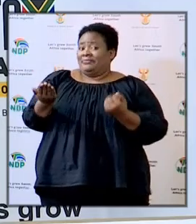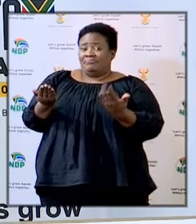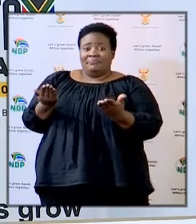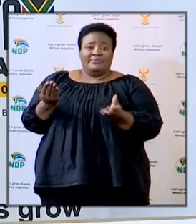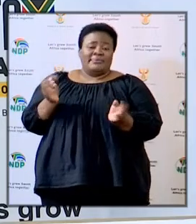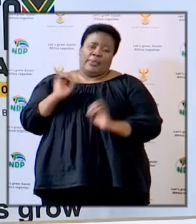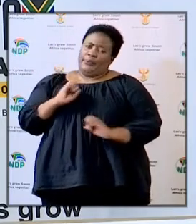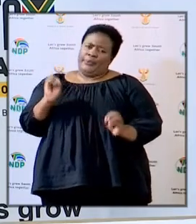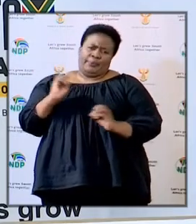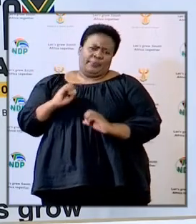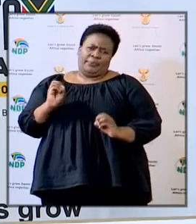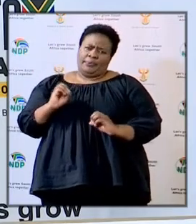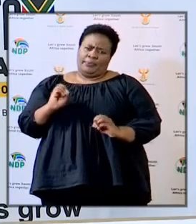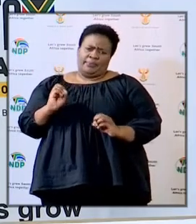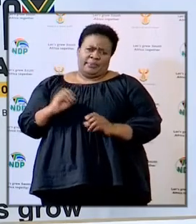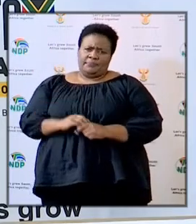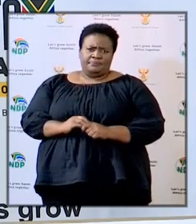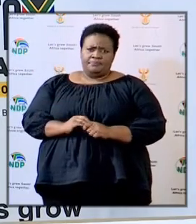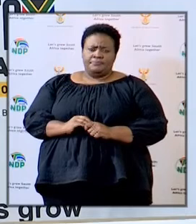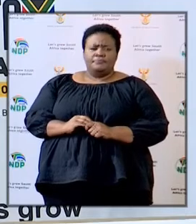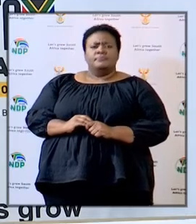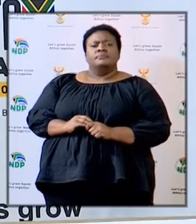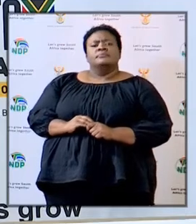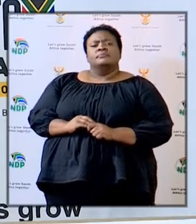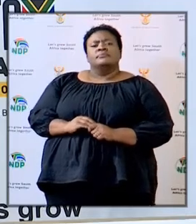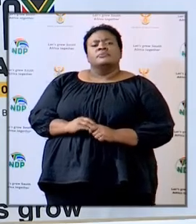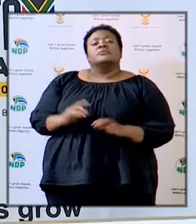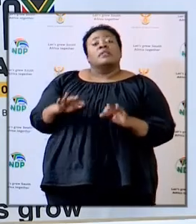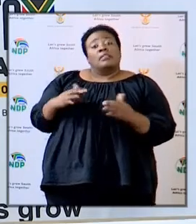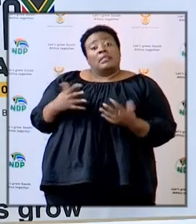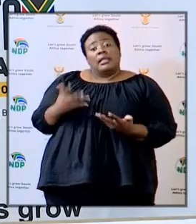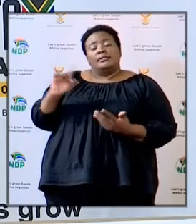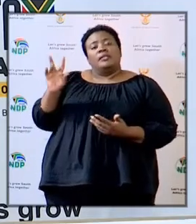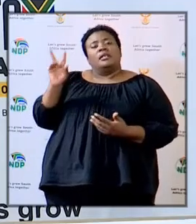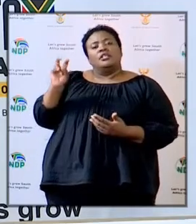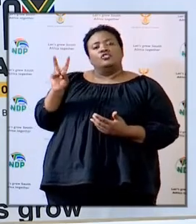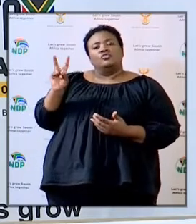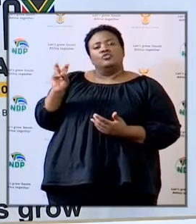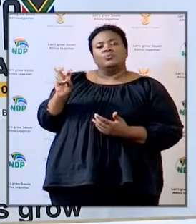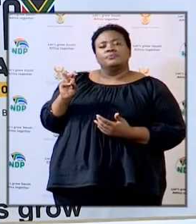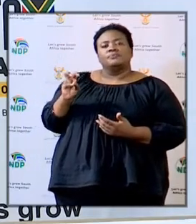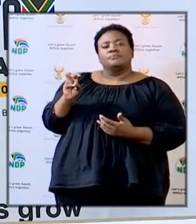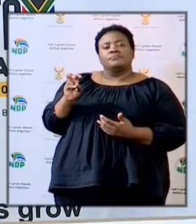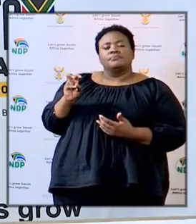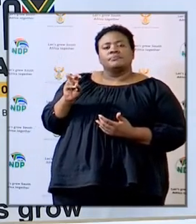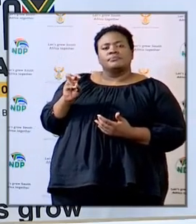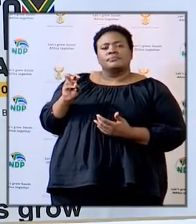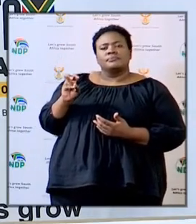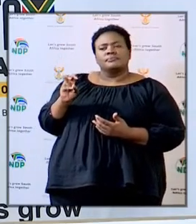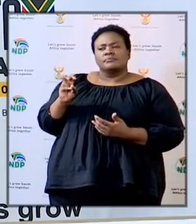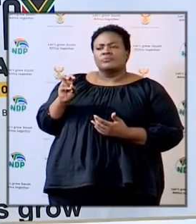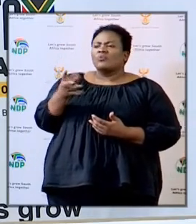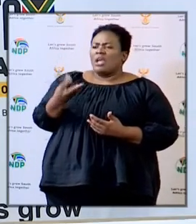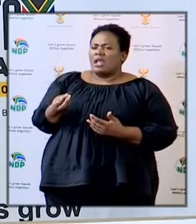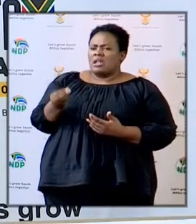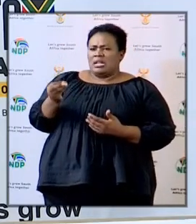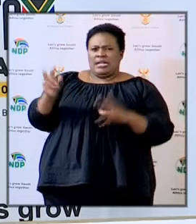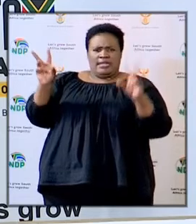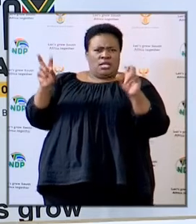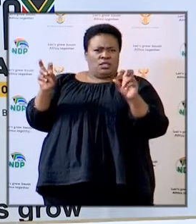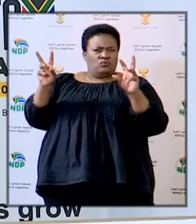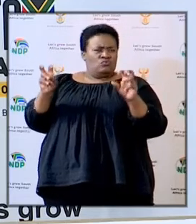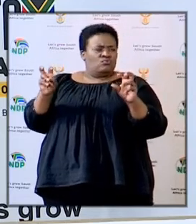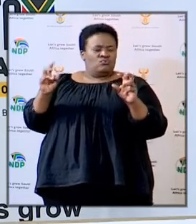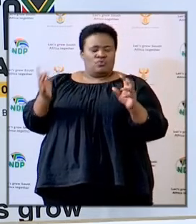didn't consider tender at all and then the issue of there was an issue